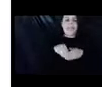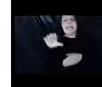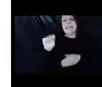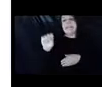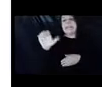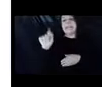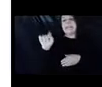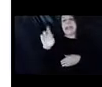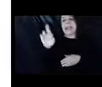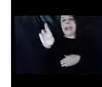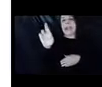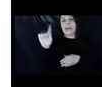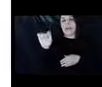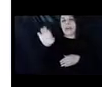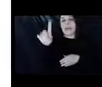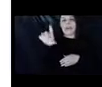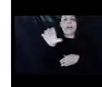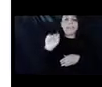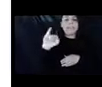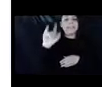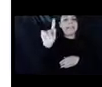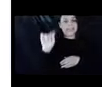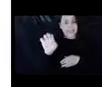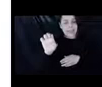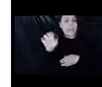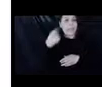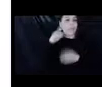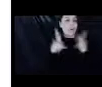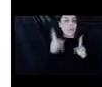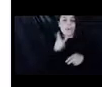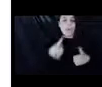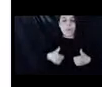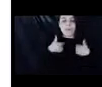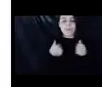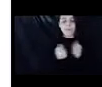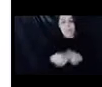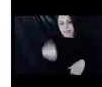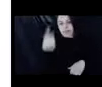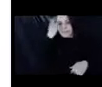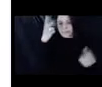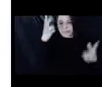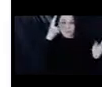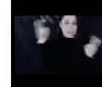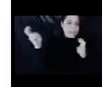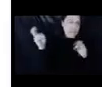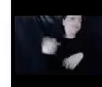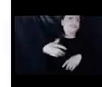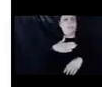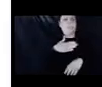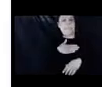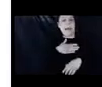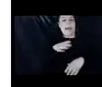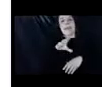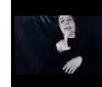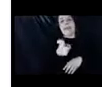diagnosis since 2008. My diagnosis is bipolar disorder and PTSD, post